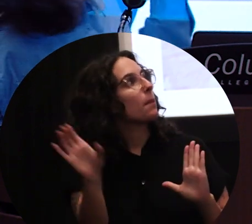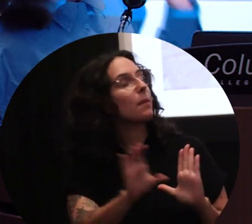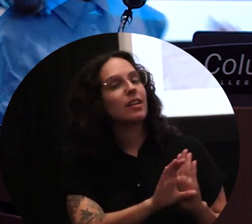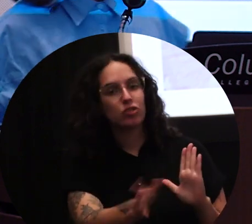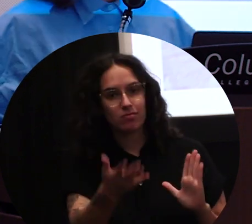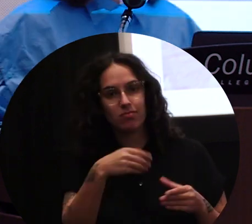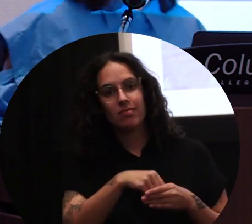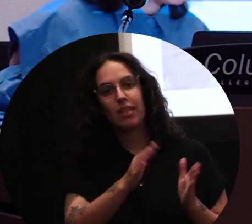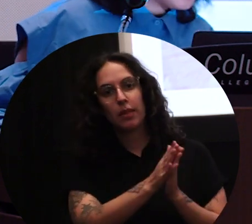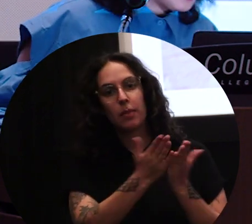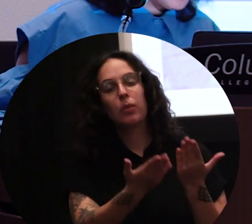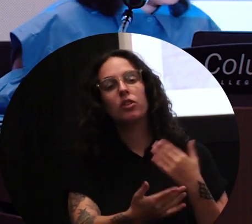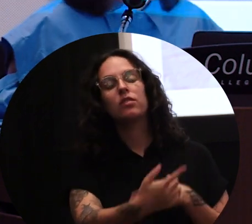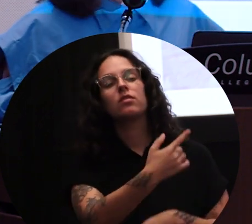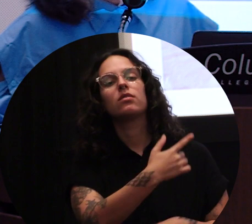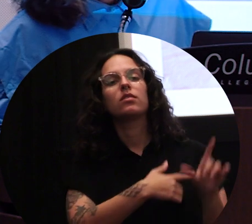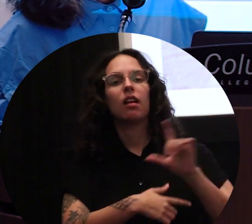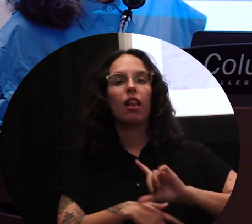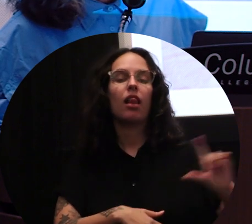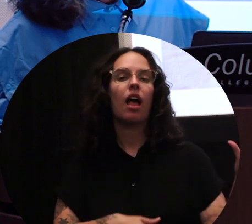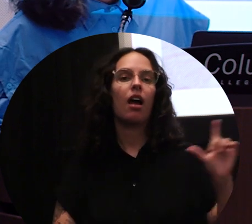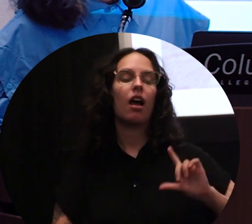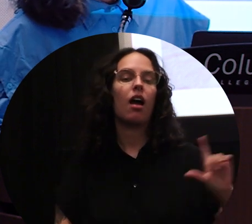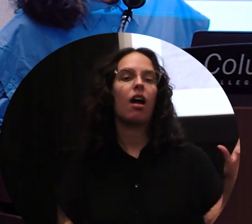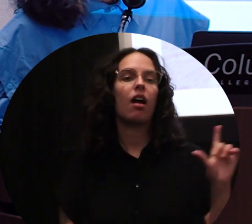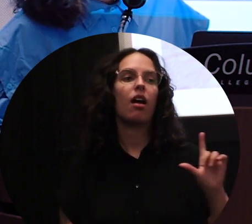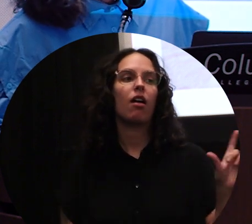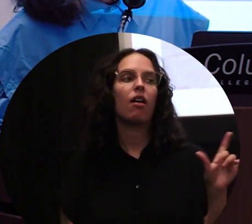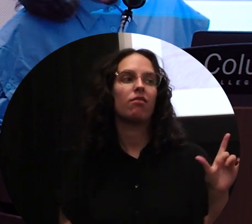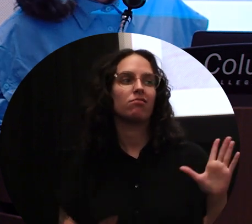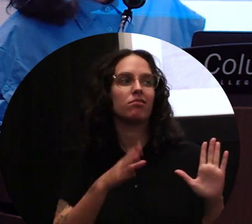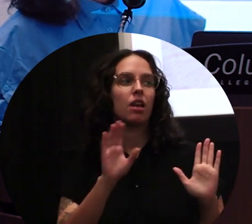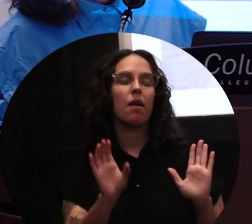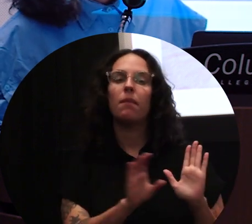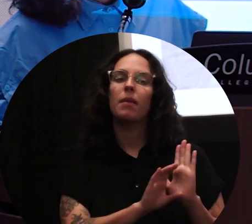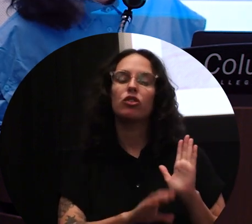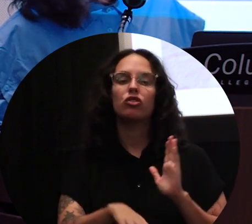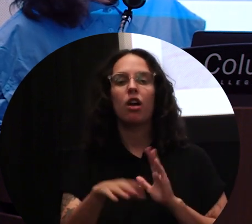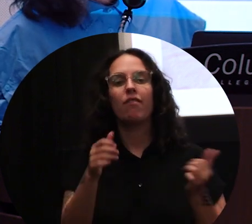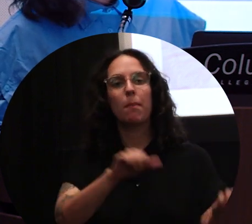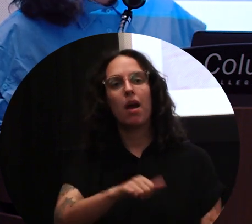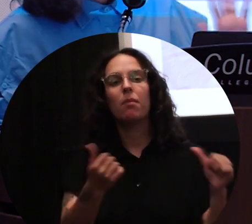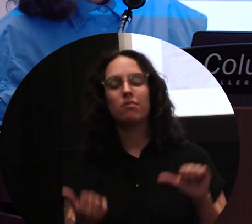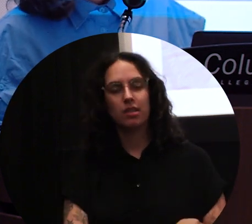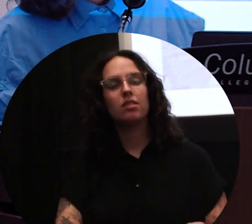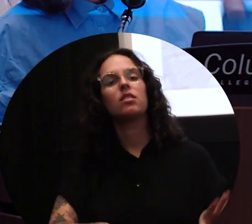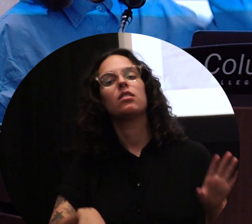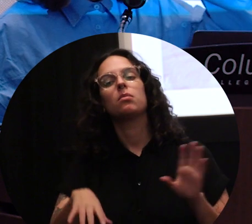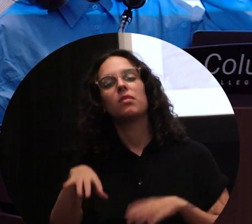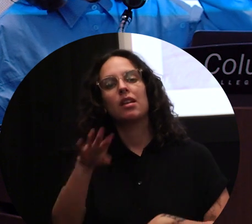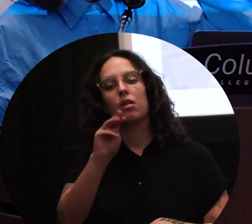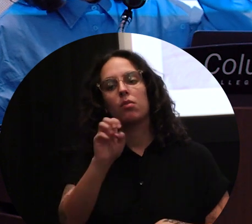left side is an image of a baptism in the Mormon temple collage onto